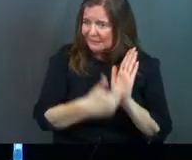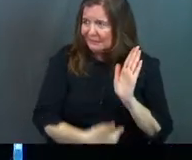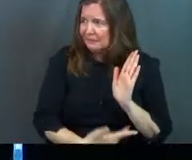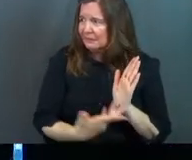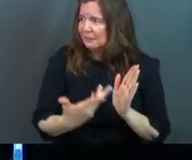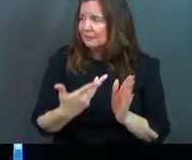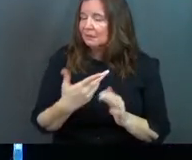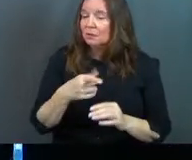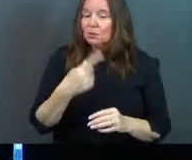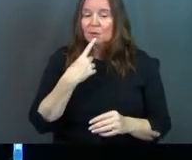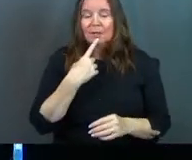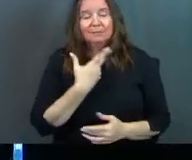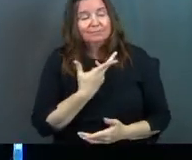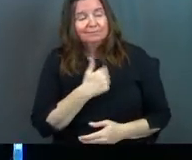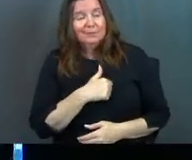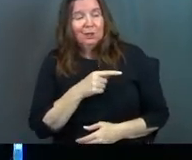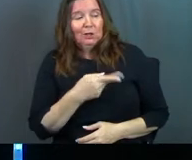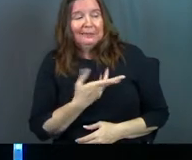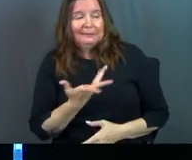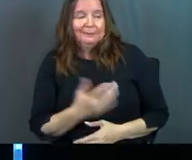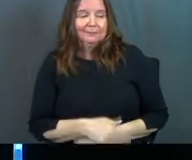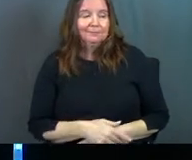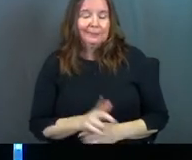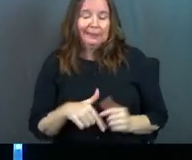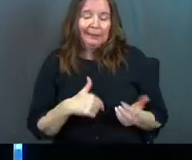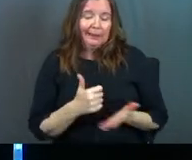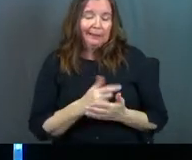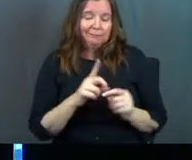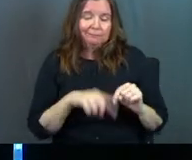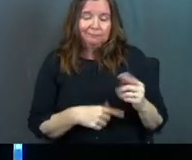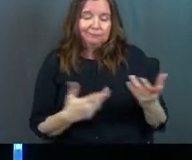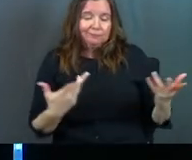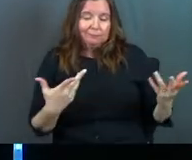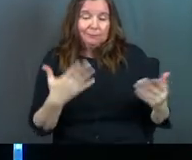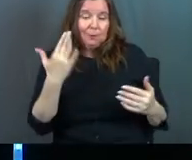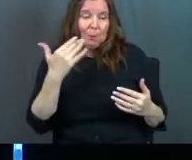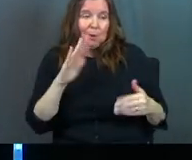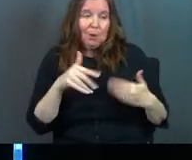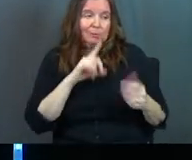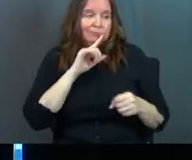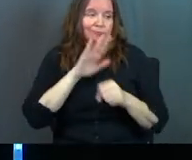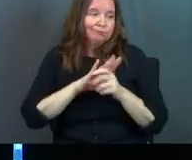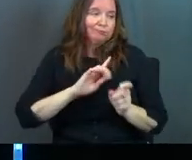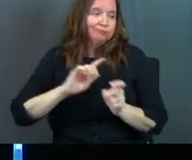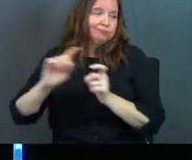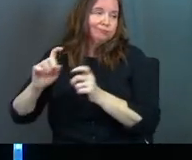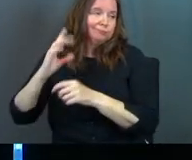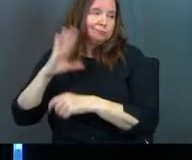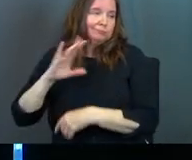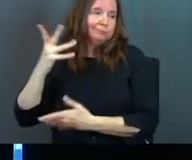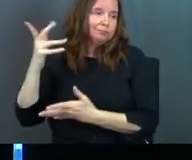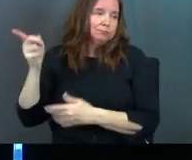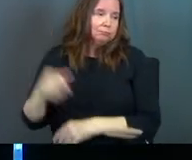you could say, sorry, mom and dad, can't help you out because it's all dedicated to God.